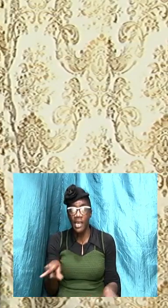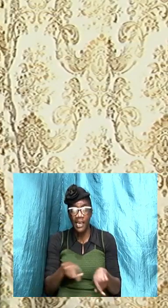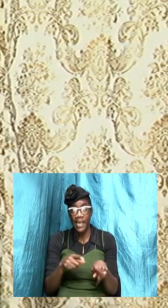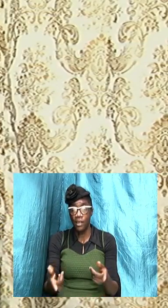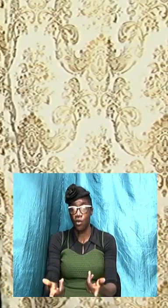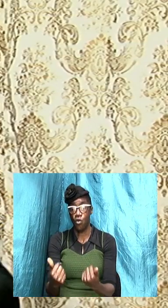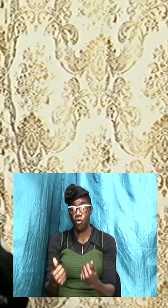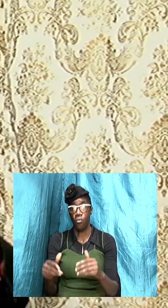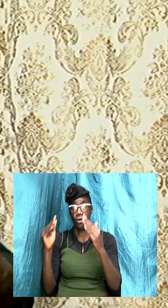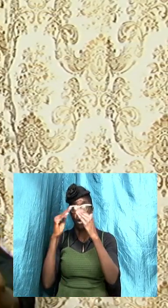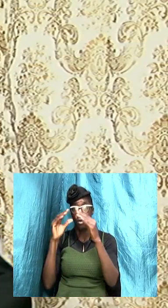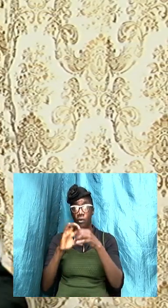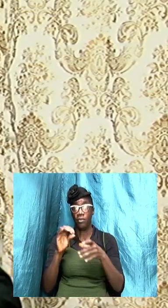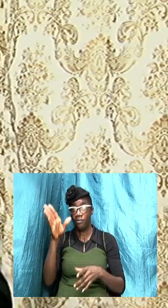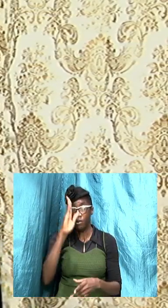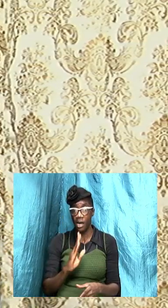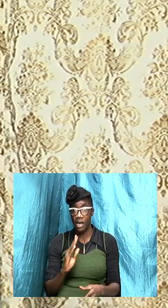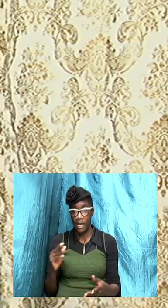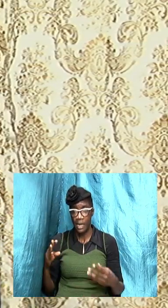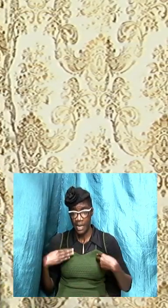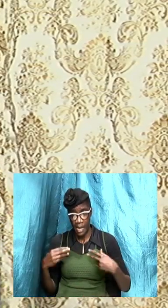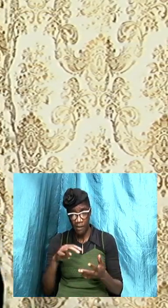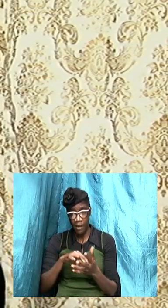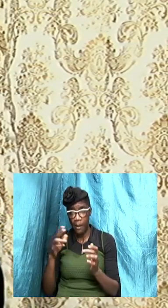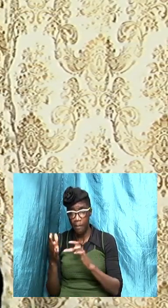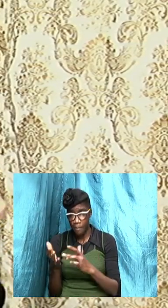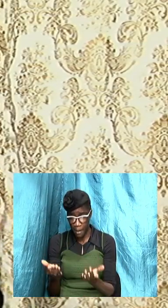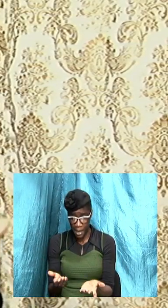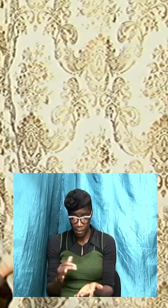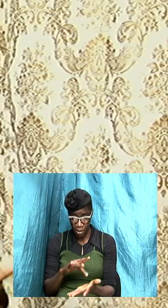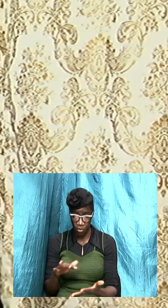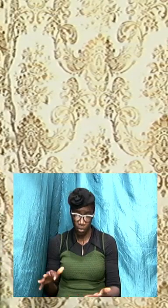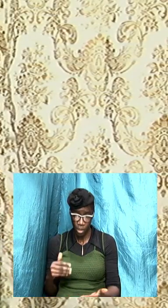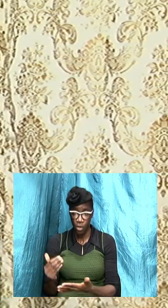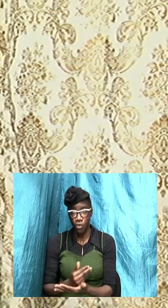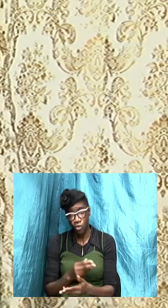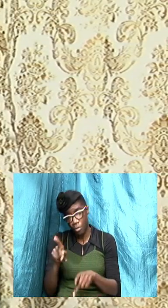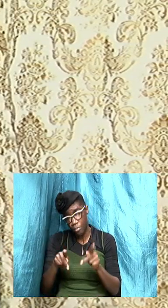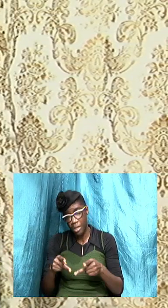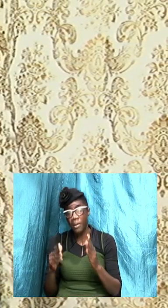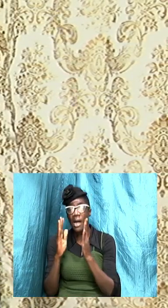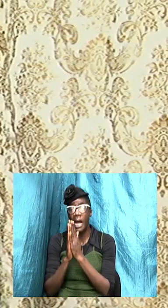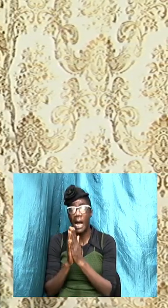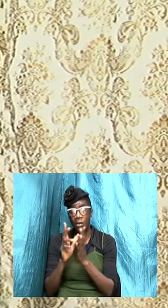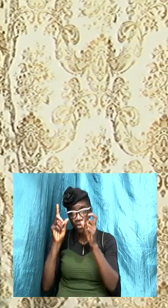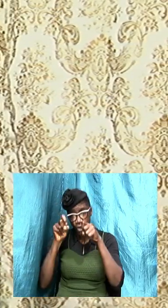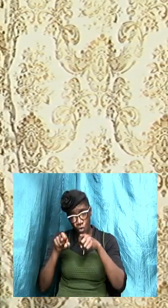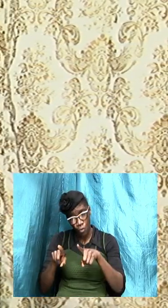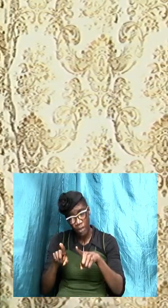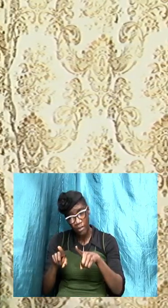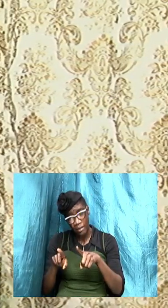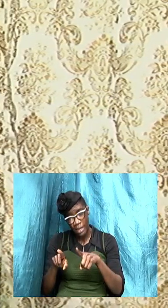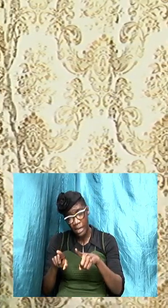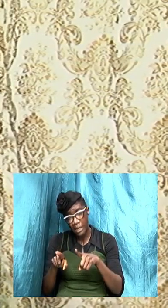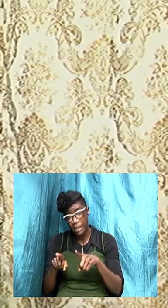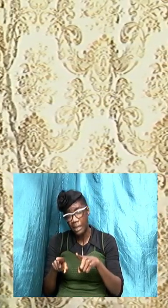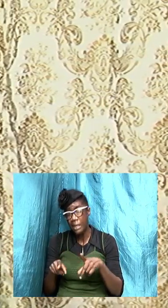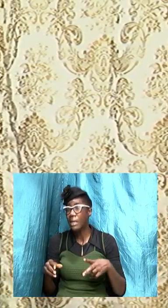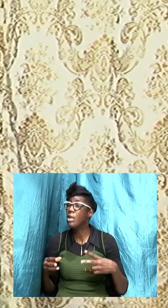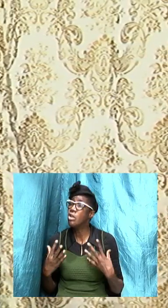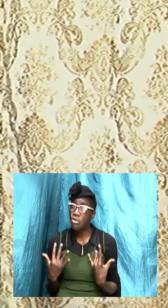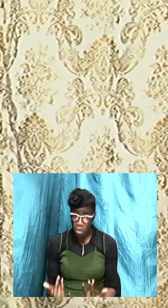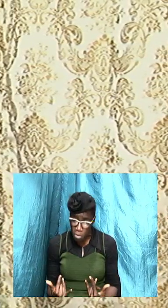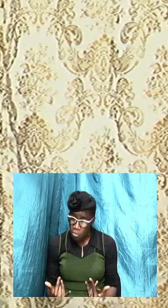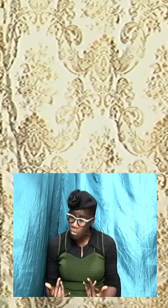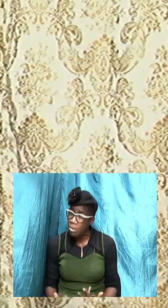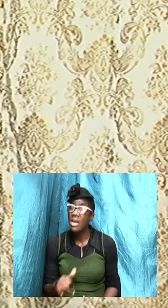study people ask some questions at the end and it is just not the same when we are doing it online so we get less time together